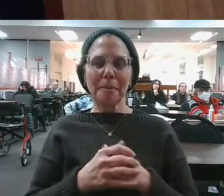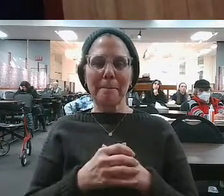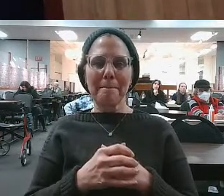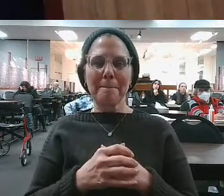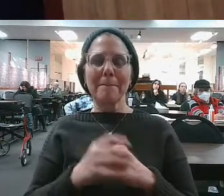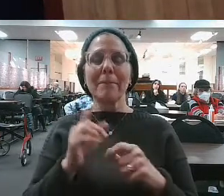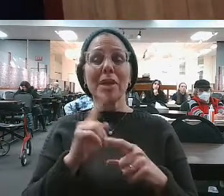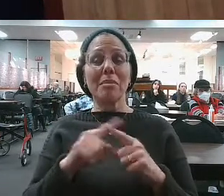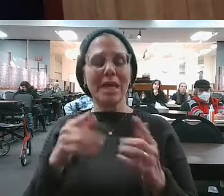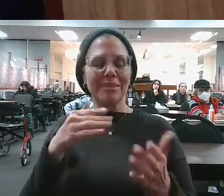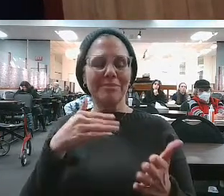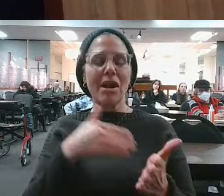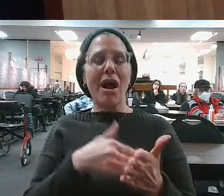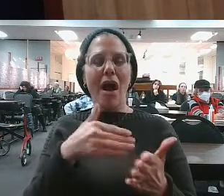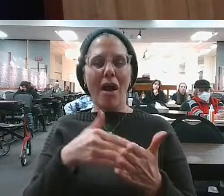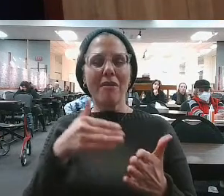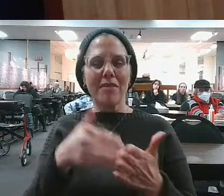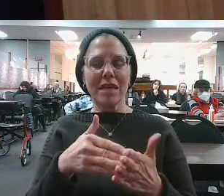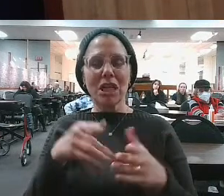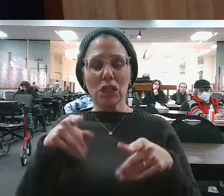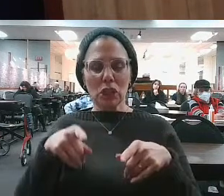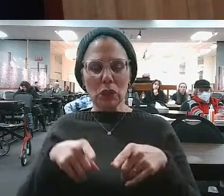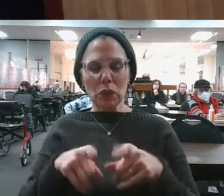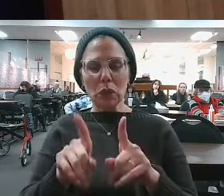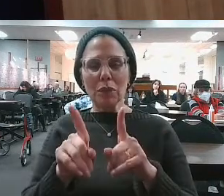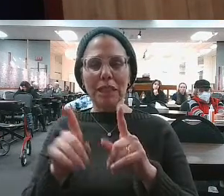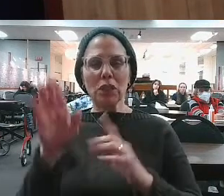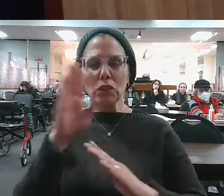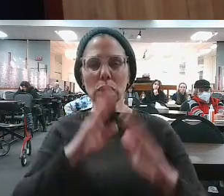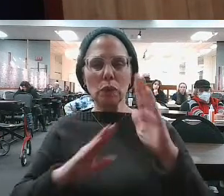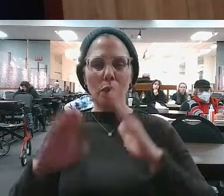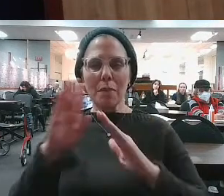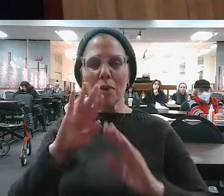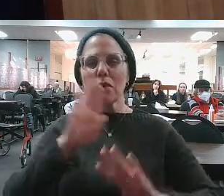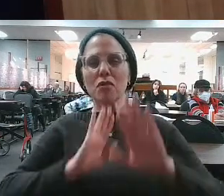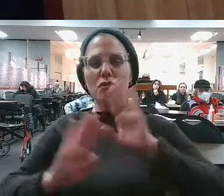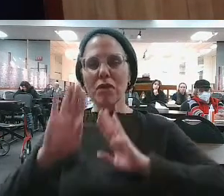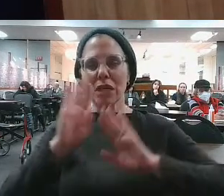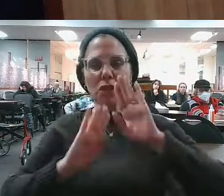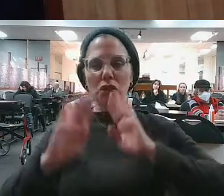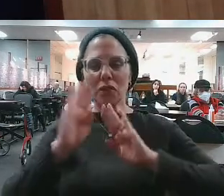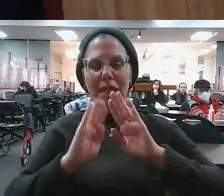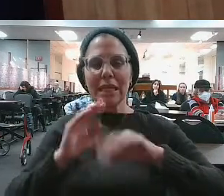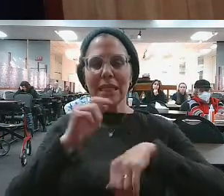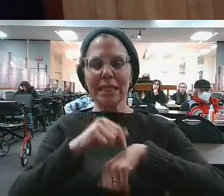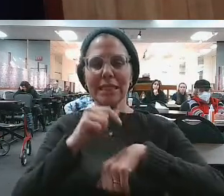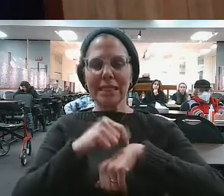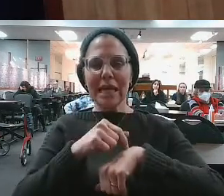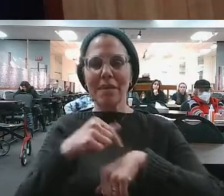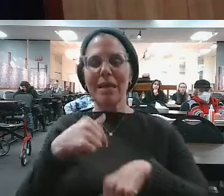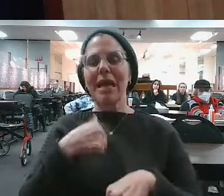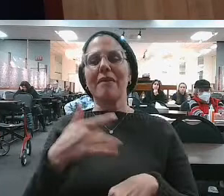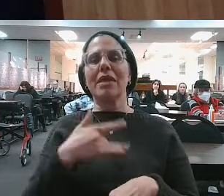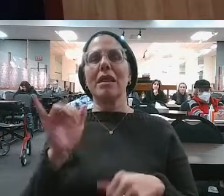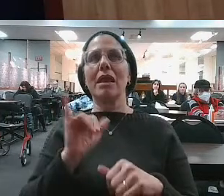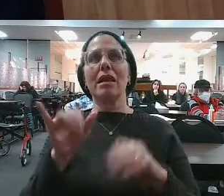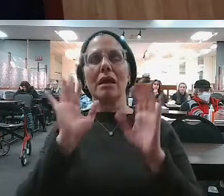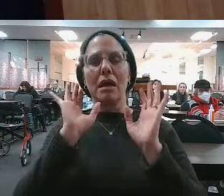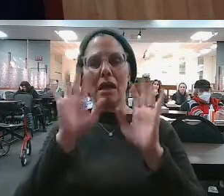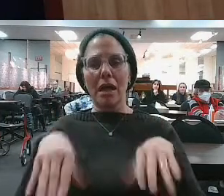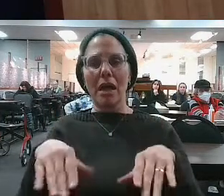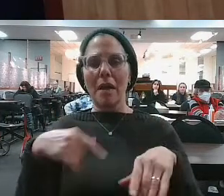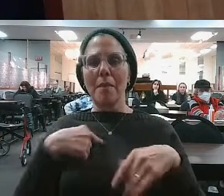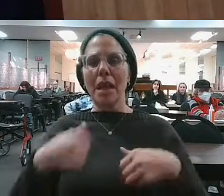there's an incredible thing that often happens in the midst of crisis. Often the first stage in crisis is my life is over.